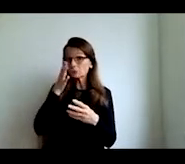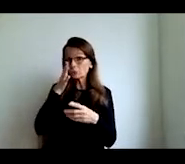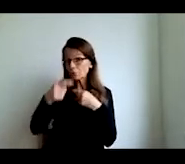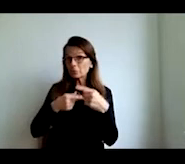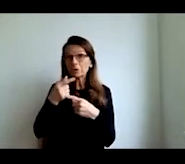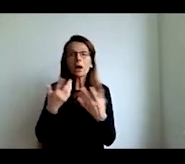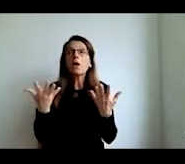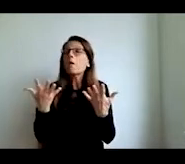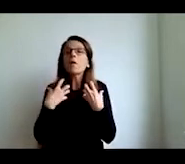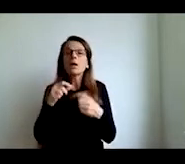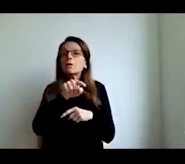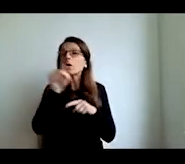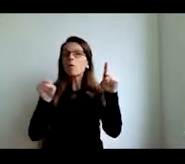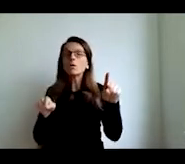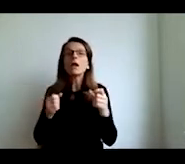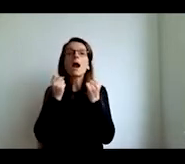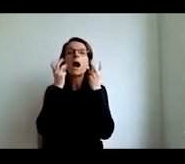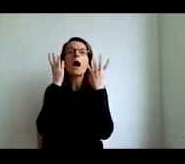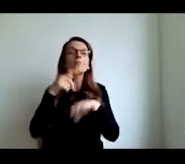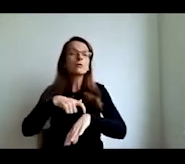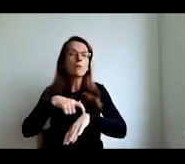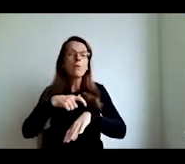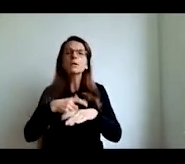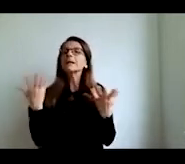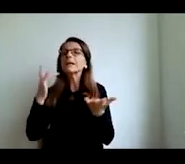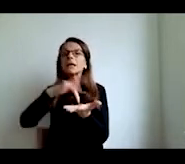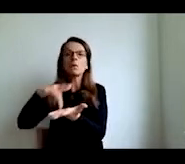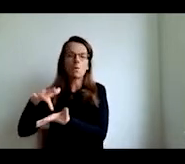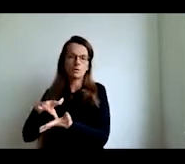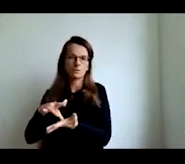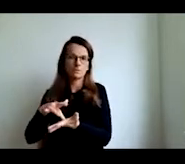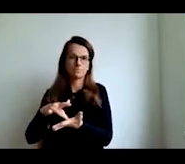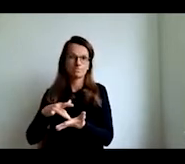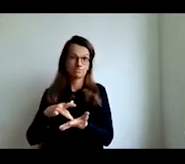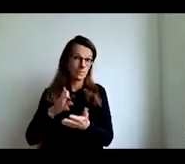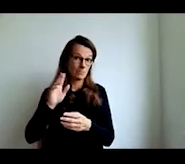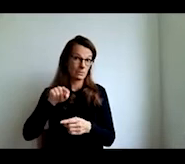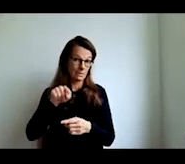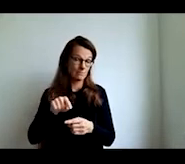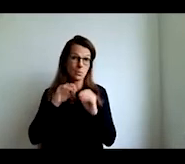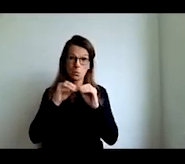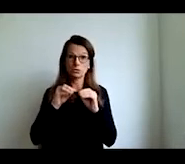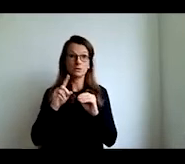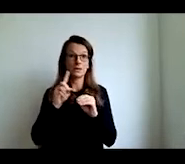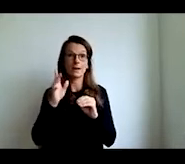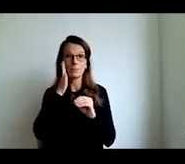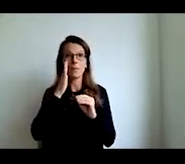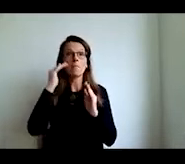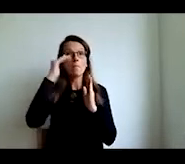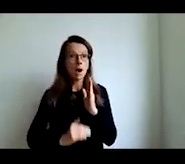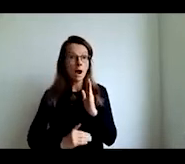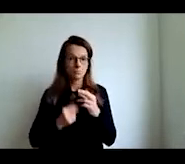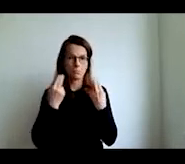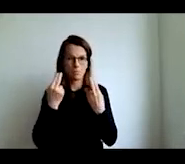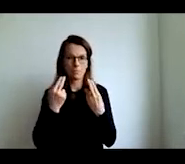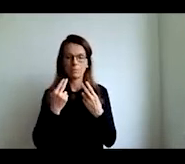anyhow it's in scenario you know which will not make teachers less important but give them very very different role in this